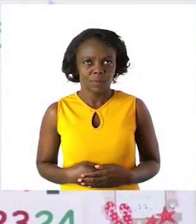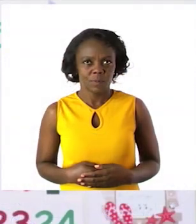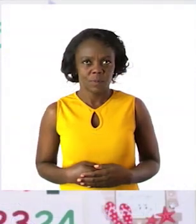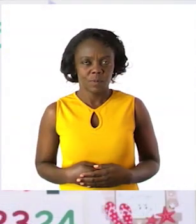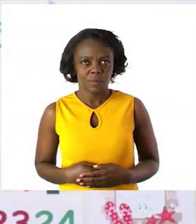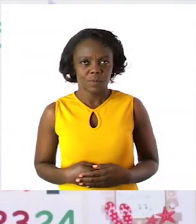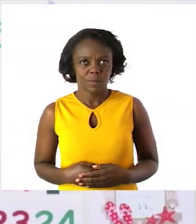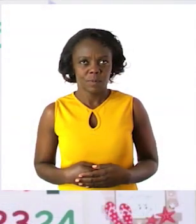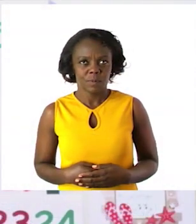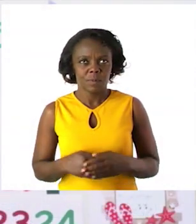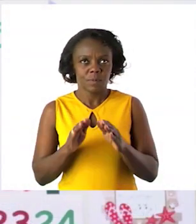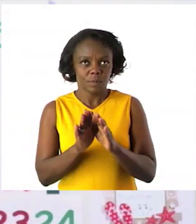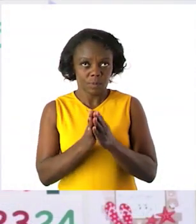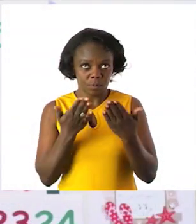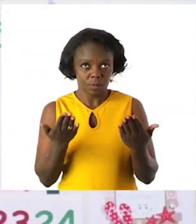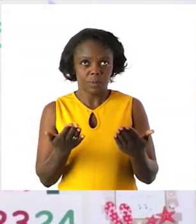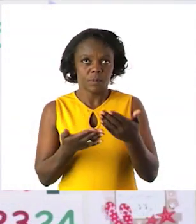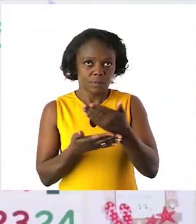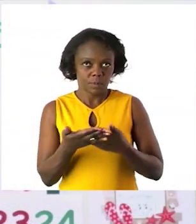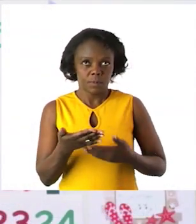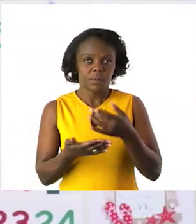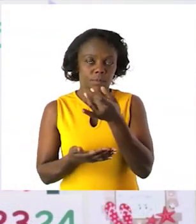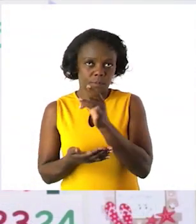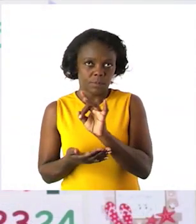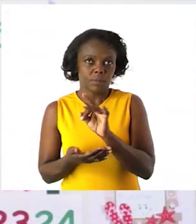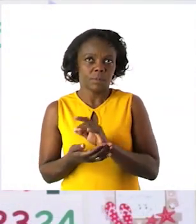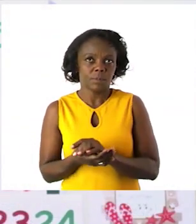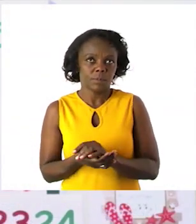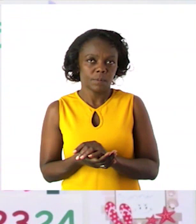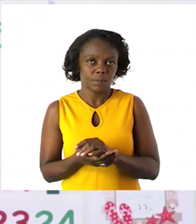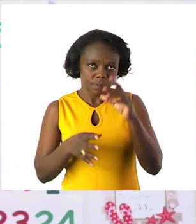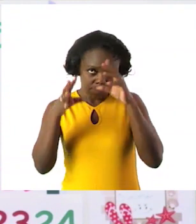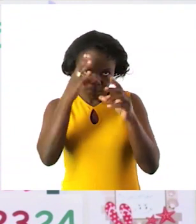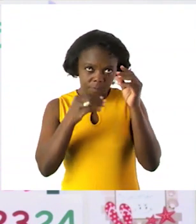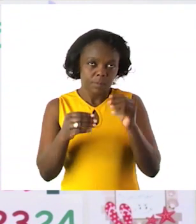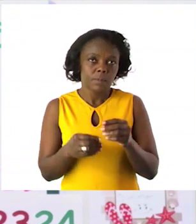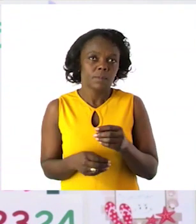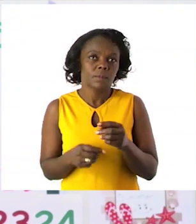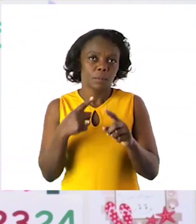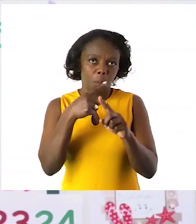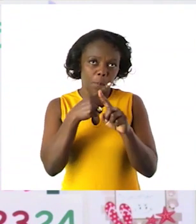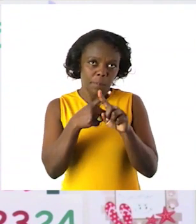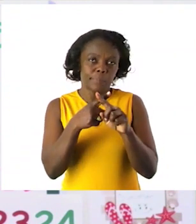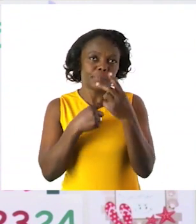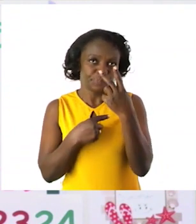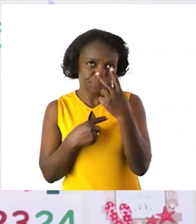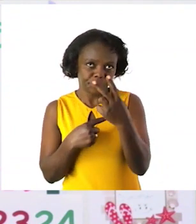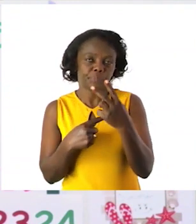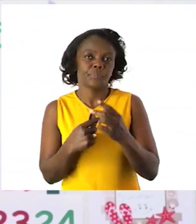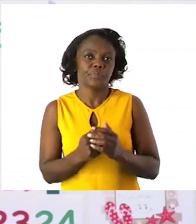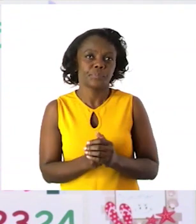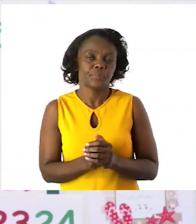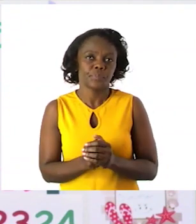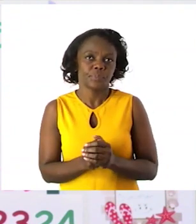Okay when we go to page 8 we are going to learn about the multiplication of 2. What do we do when we multiply by 2?